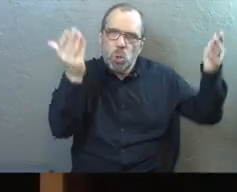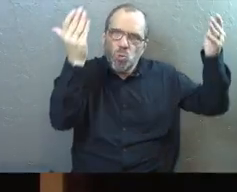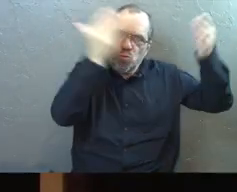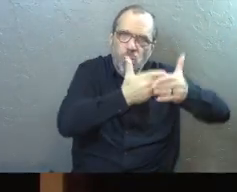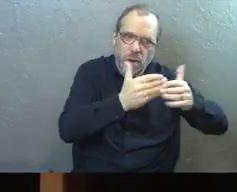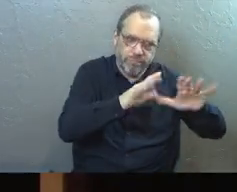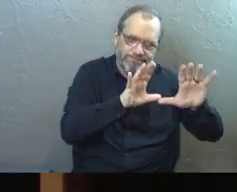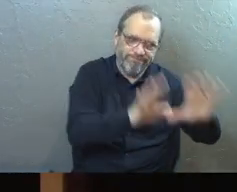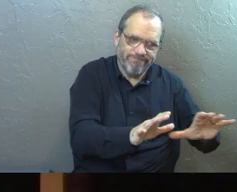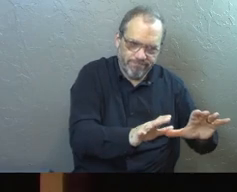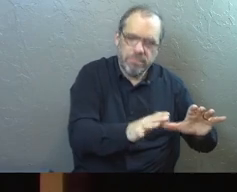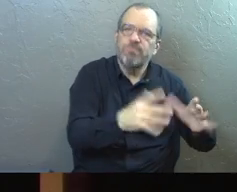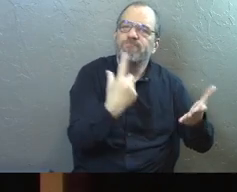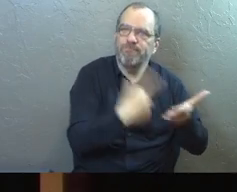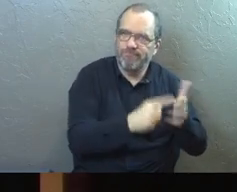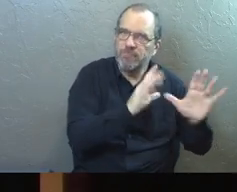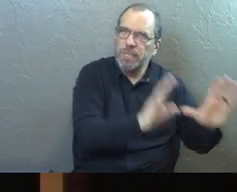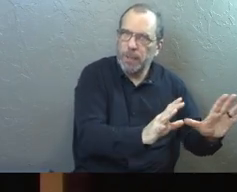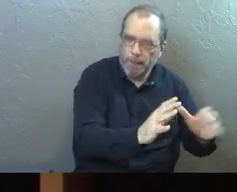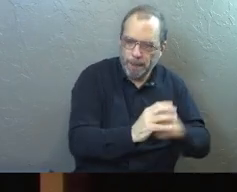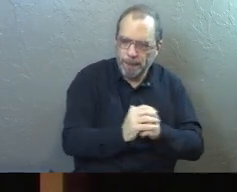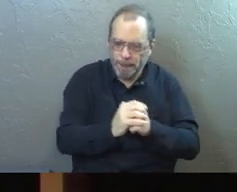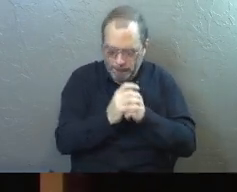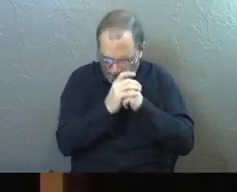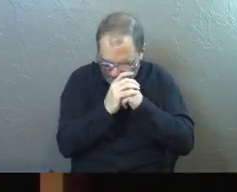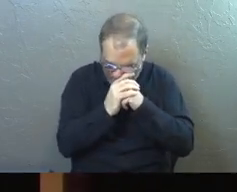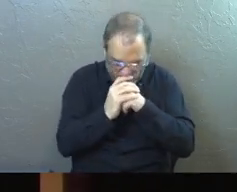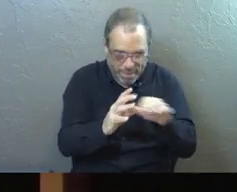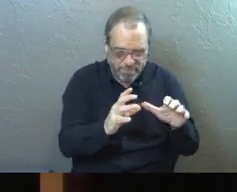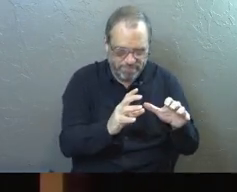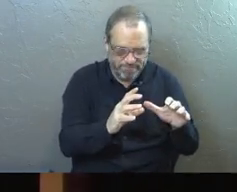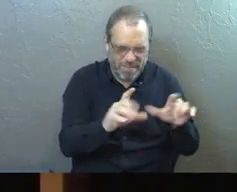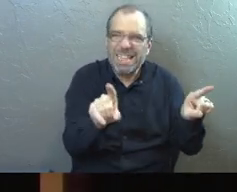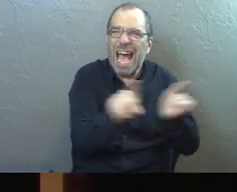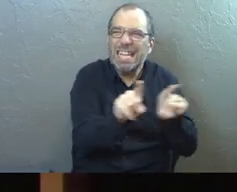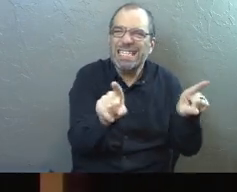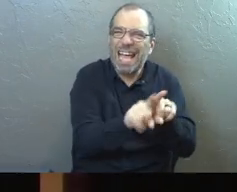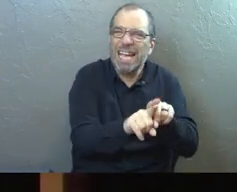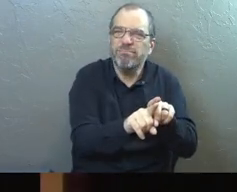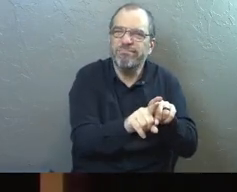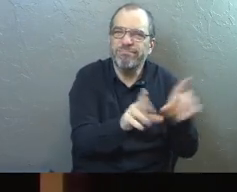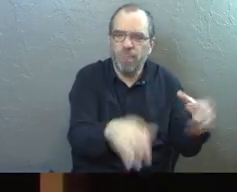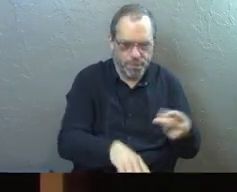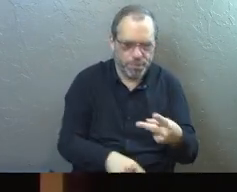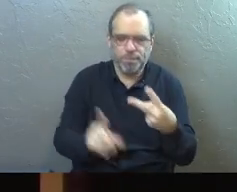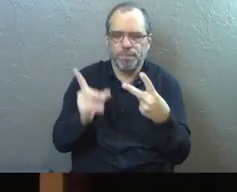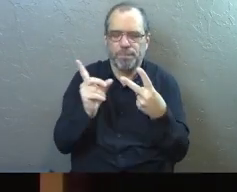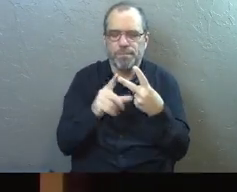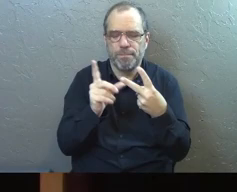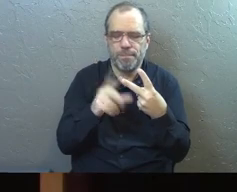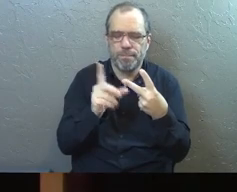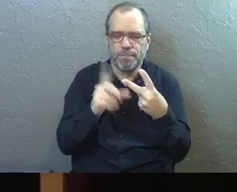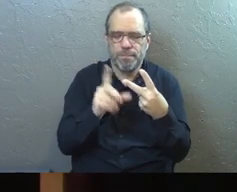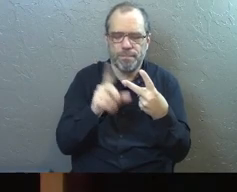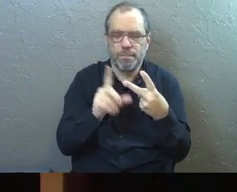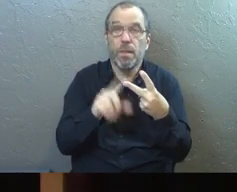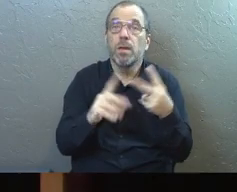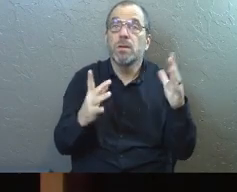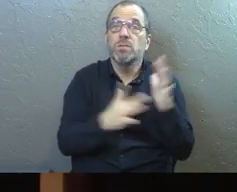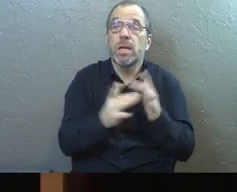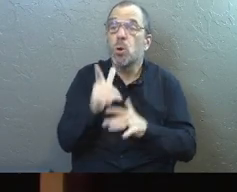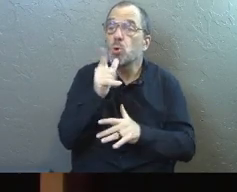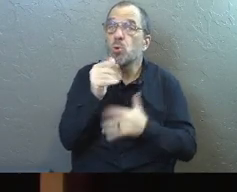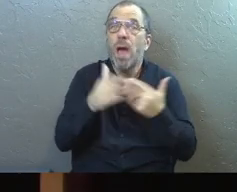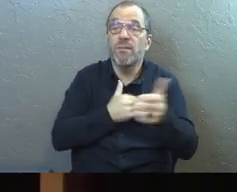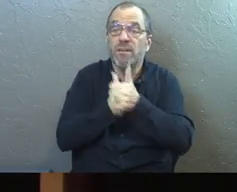in our life. And we're going talk about that quite a bit this morning, that we're all in that same boat together. The second thing that we are going to focus on a lot, Jesus says,